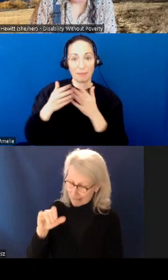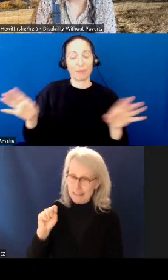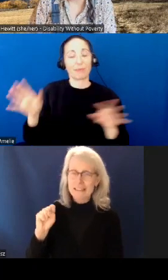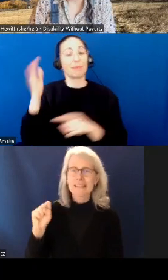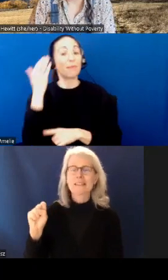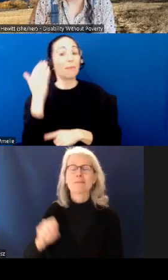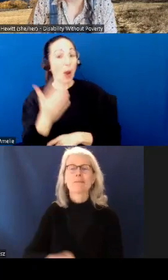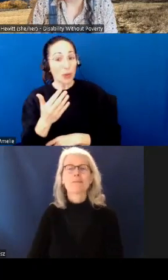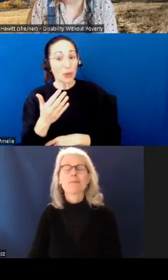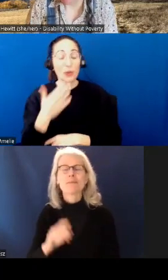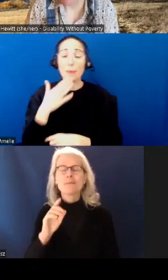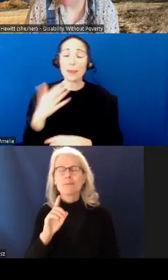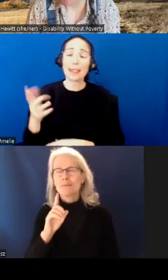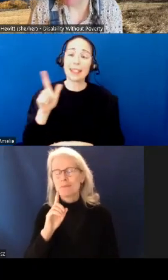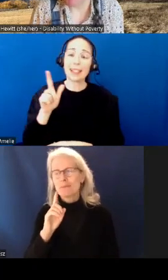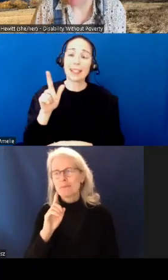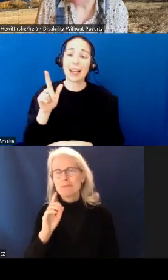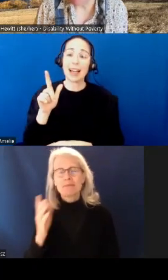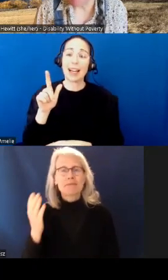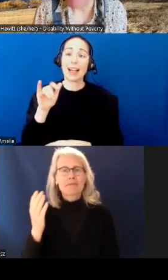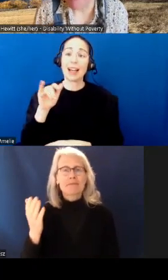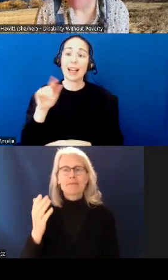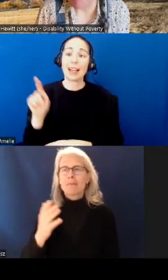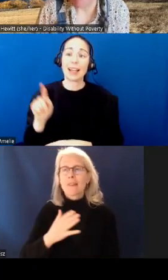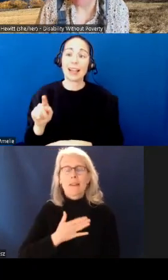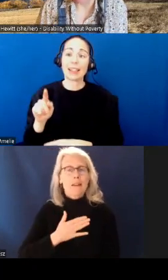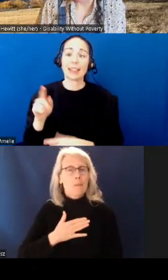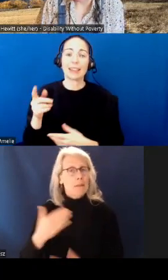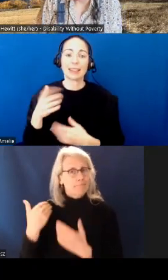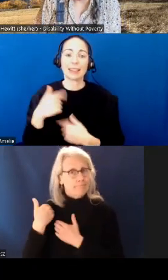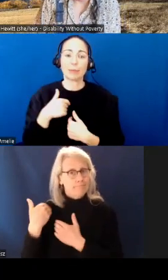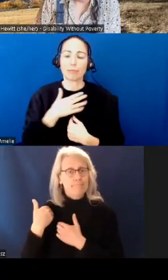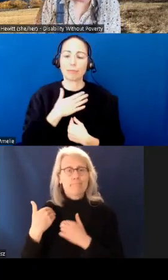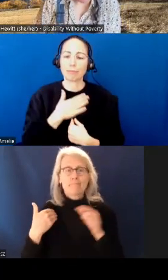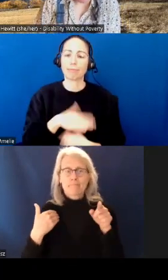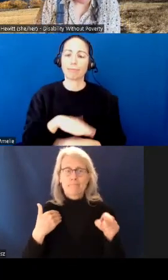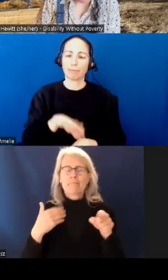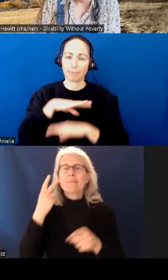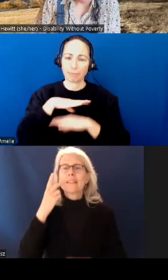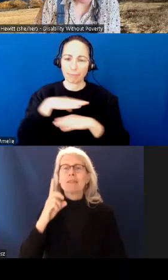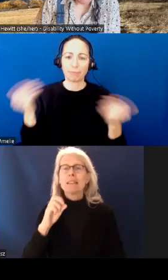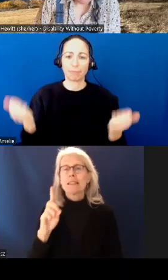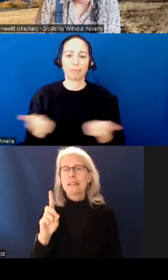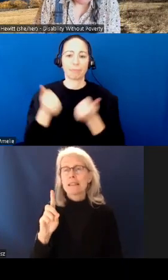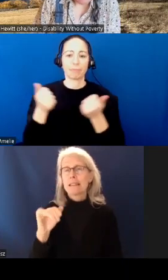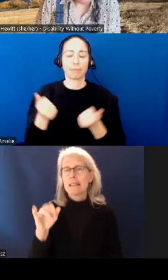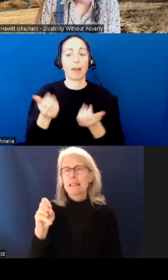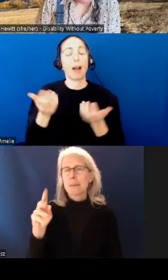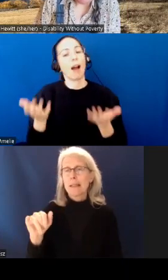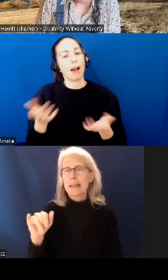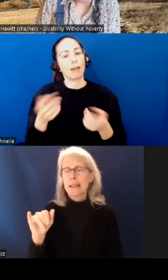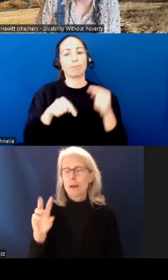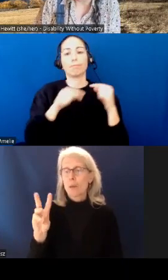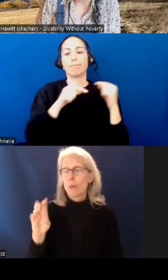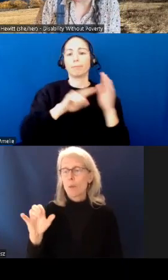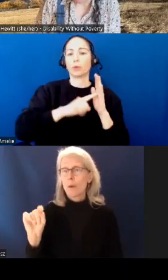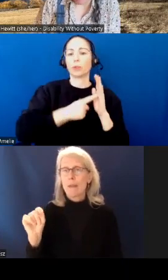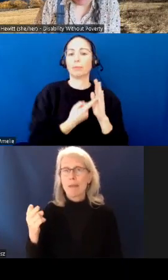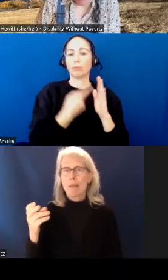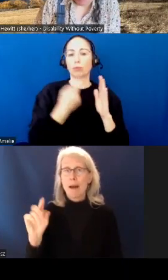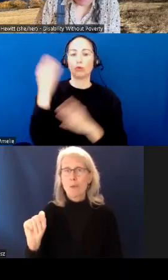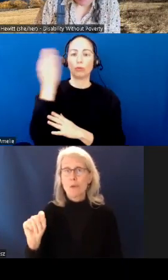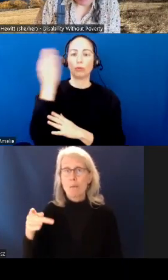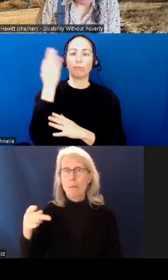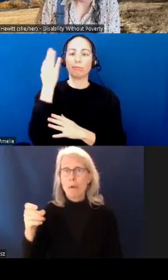So my job at the top of every webinar that you see from Disability Without Poverty is to go over the